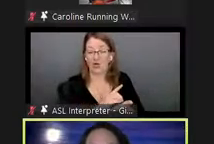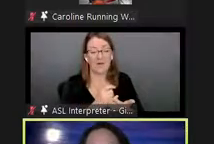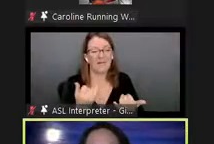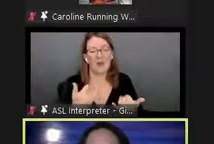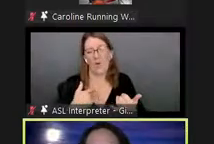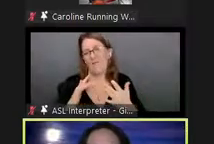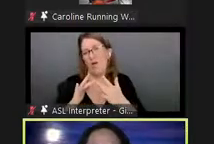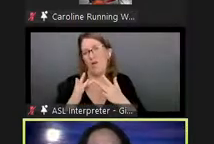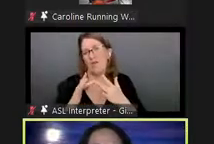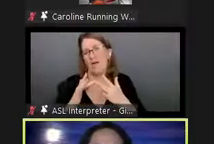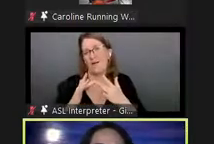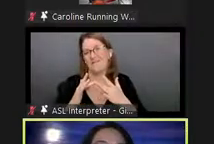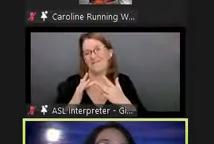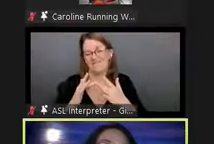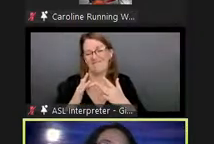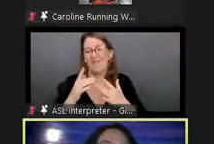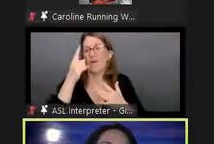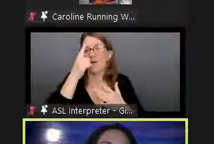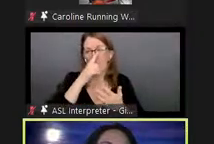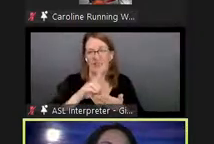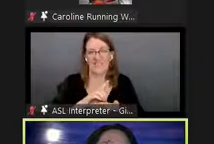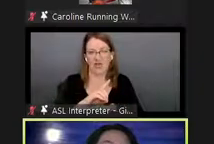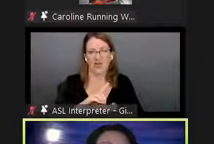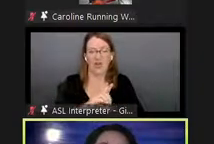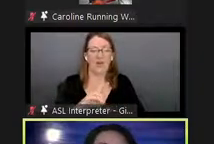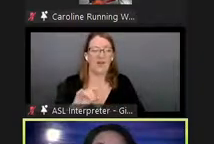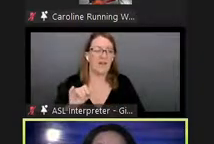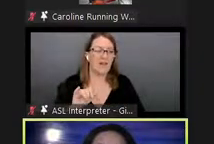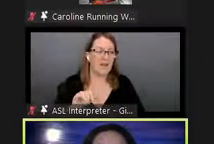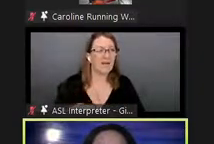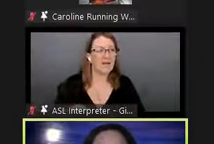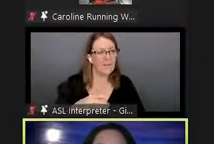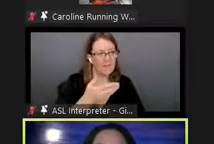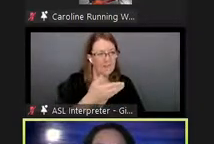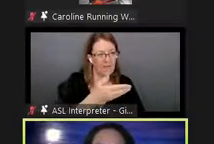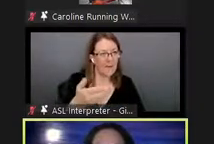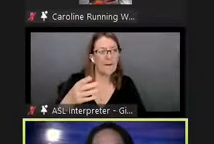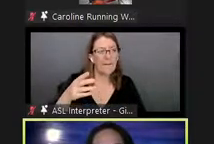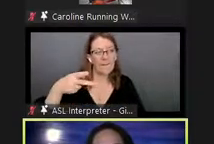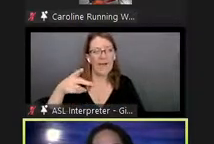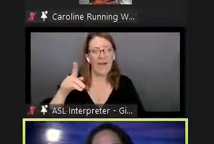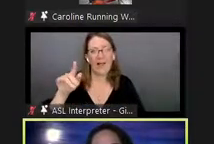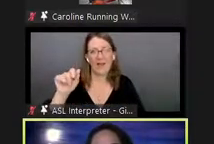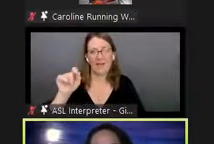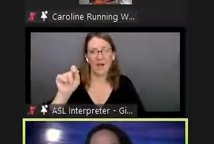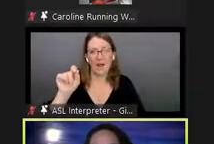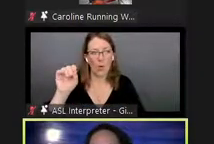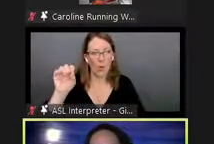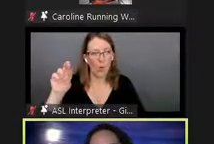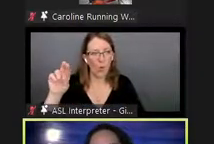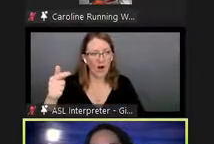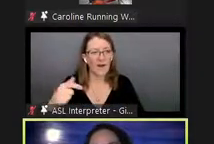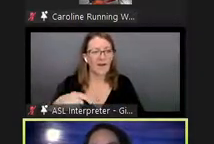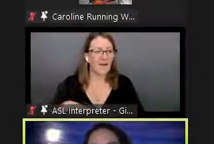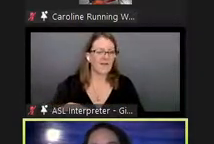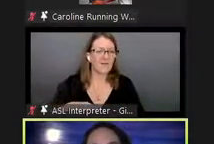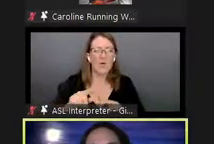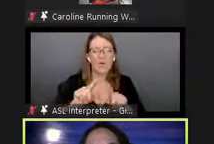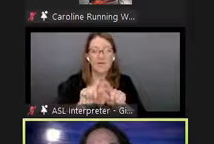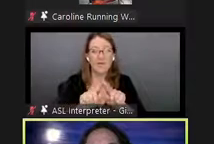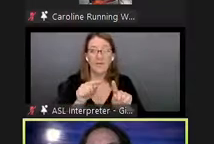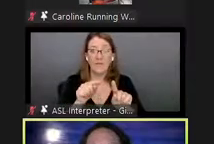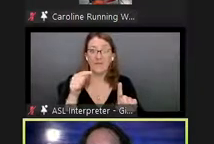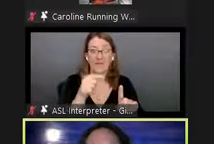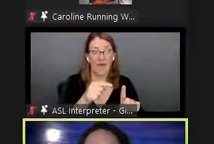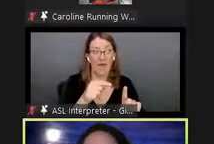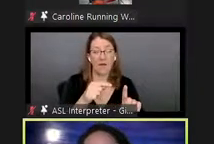hawaiian language dictionaries like the um wehewehe.org and for ourselves this project we